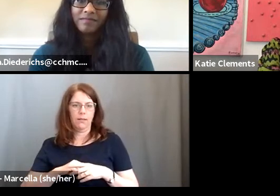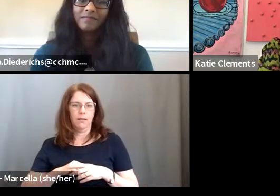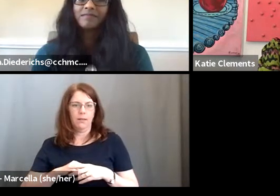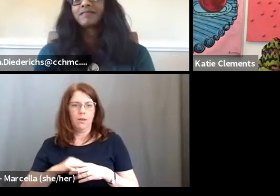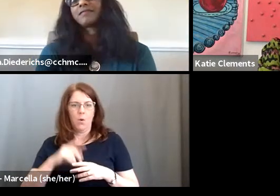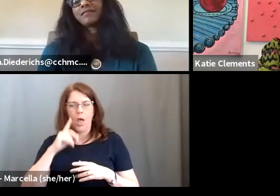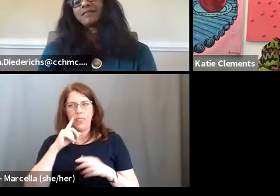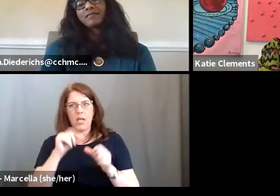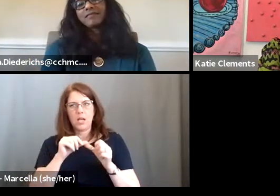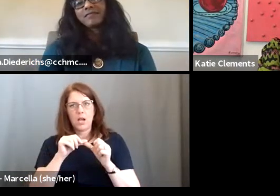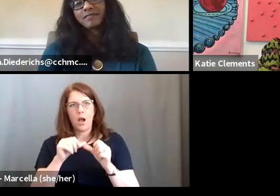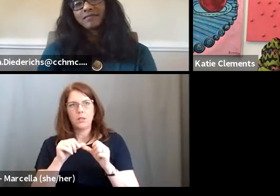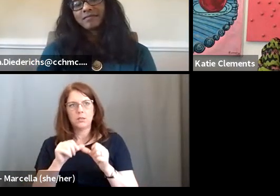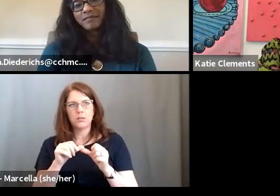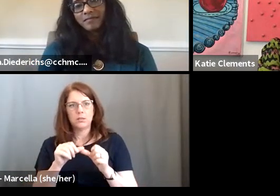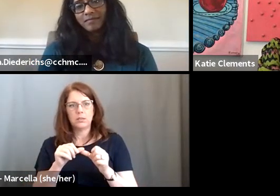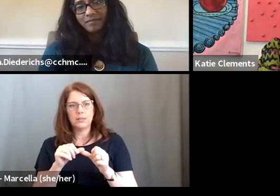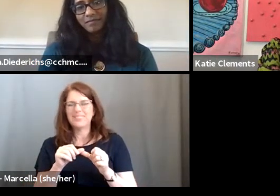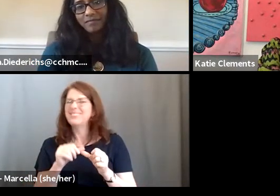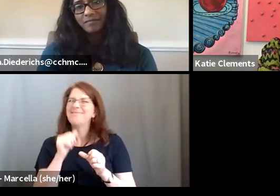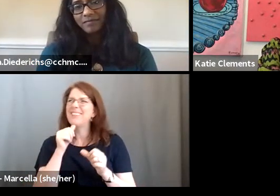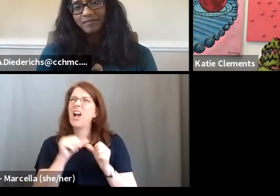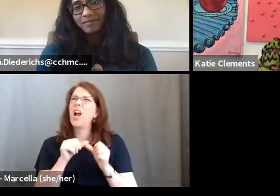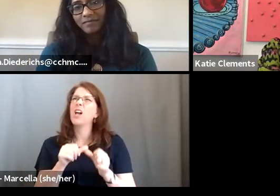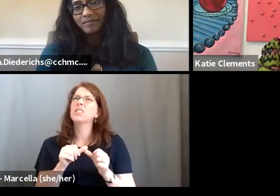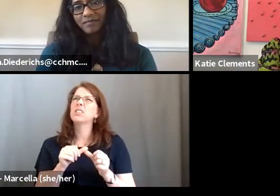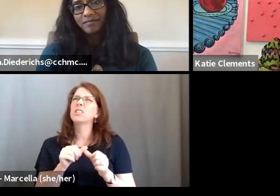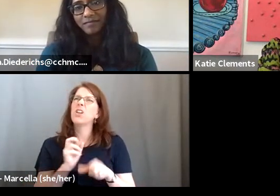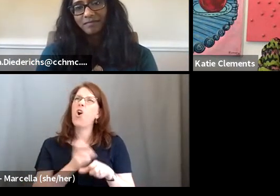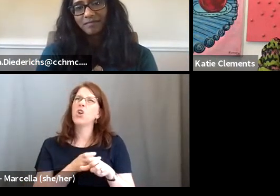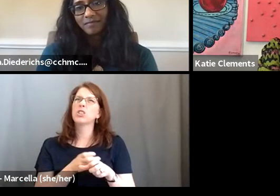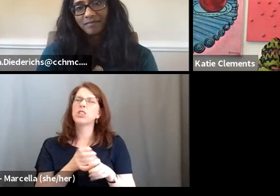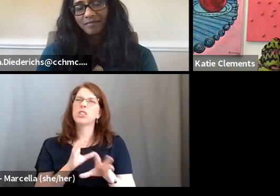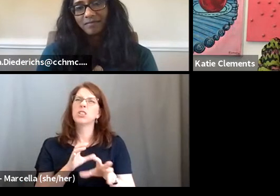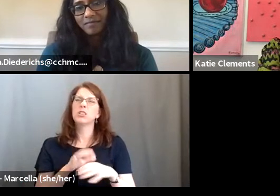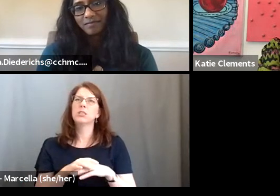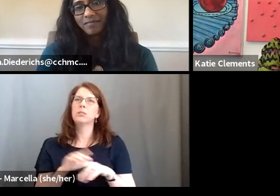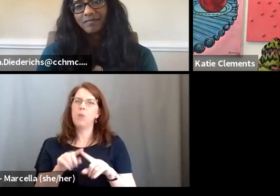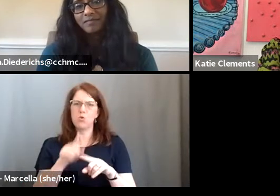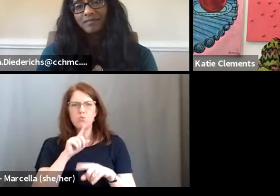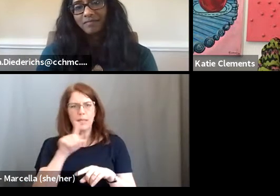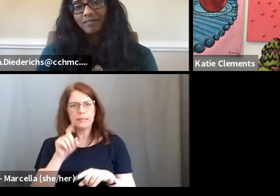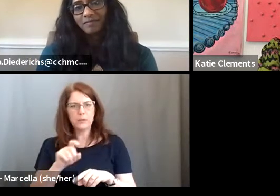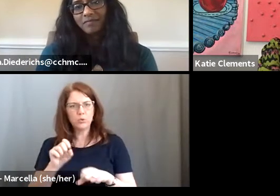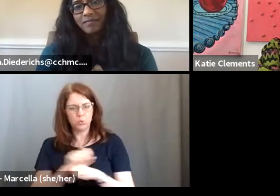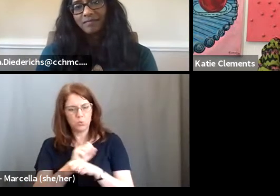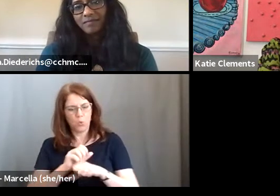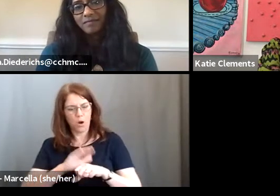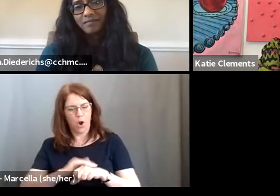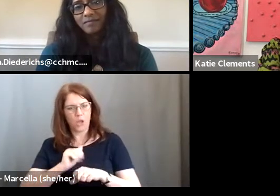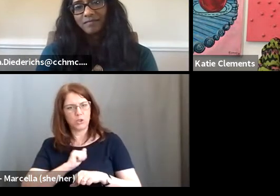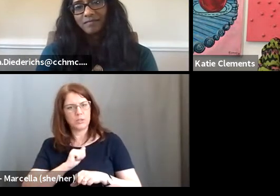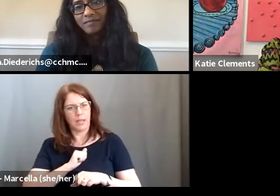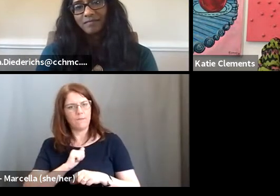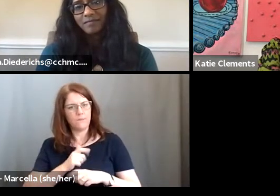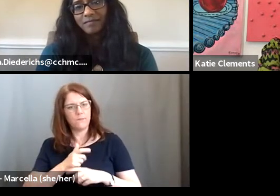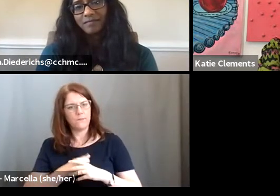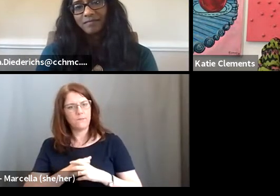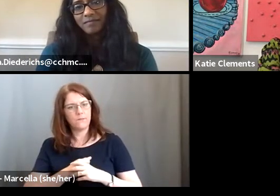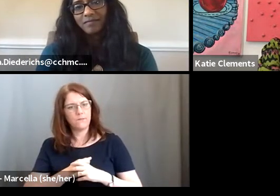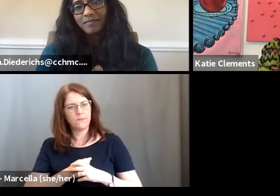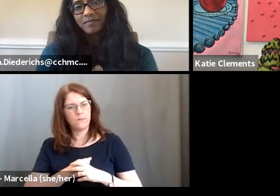that constant, um, not constant, cause it sounds so hard, but like, you know, you really do need to work on yourself and your, um,